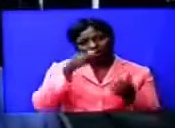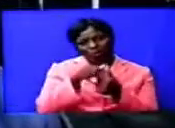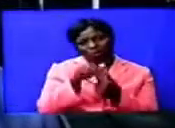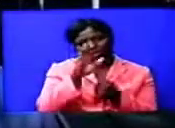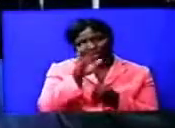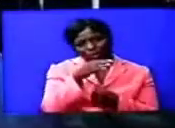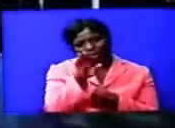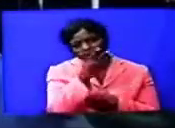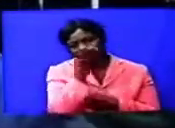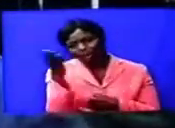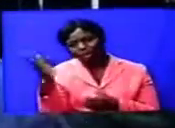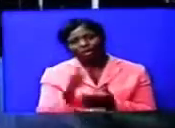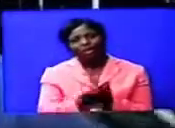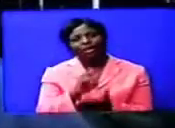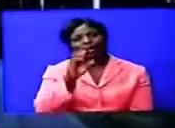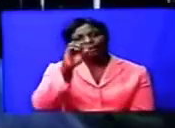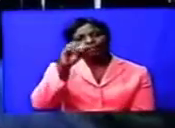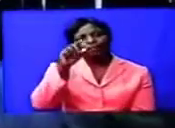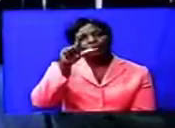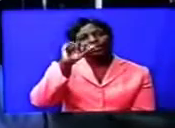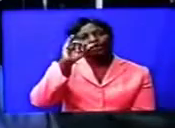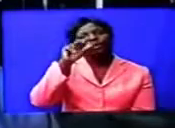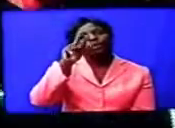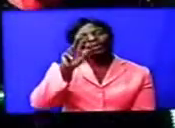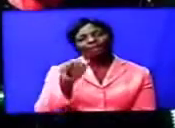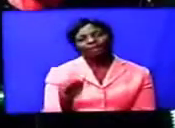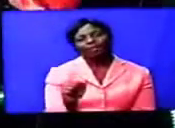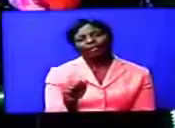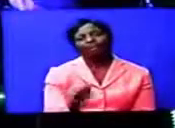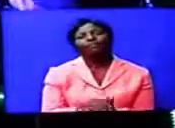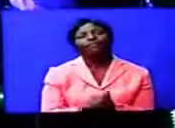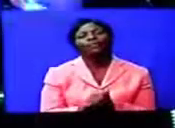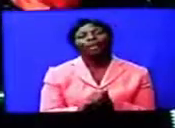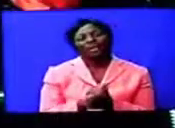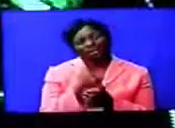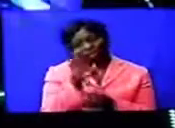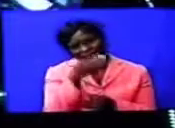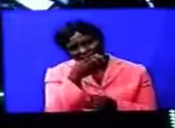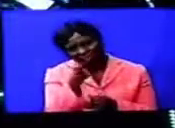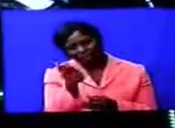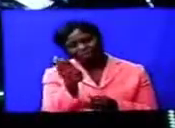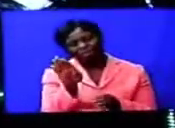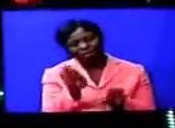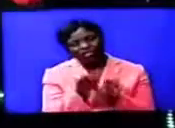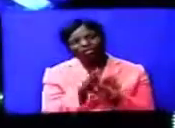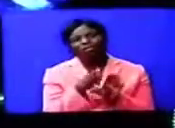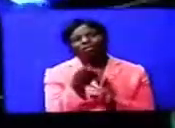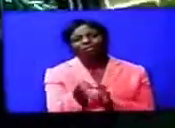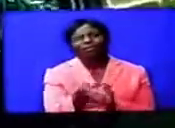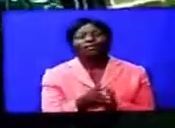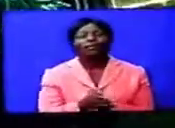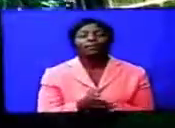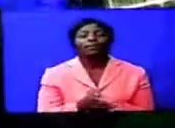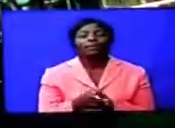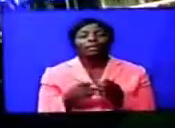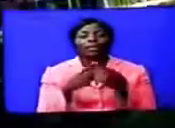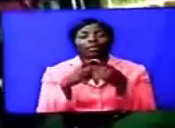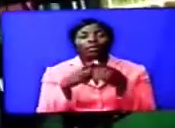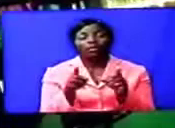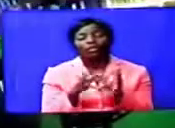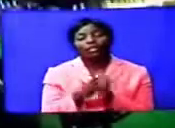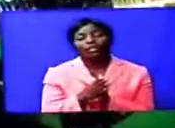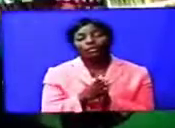Tukuzi, who's talking and singing for his country. Acoustic veteran musician Gides Chalamanda, Waliko